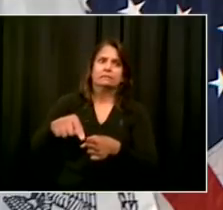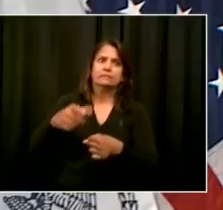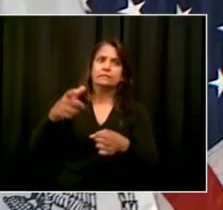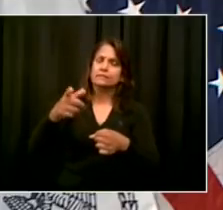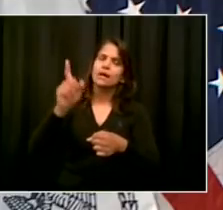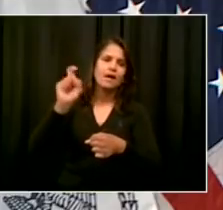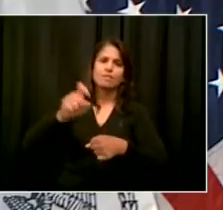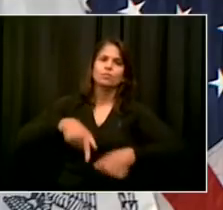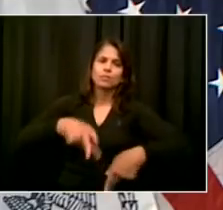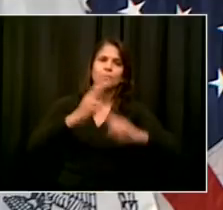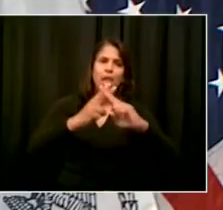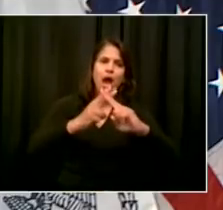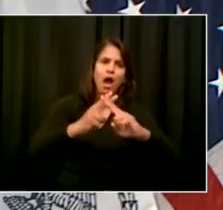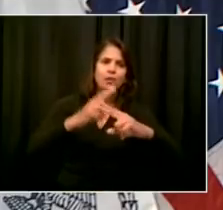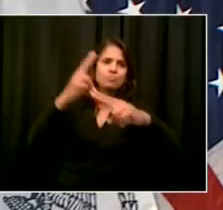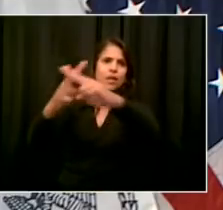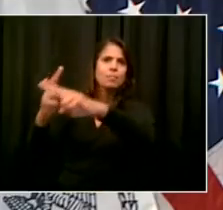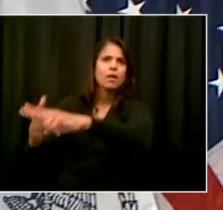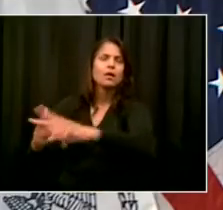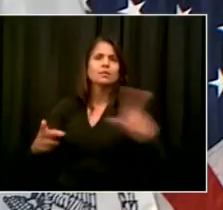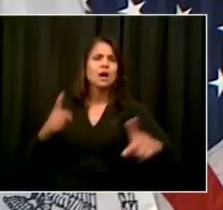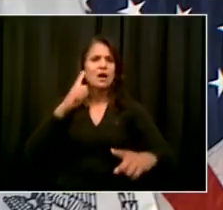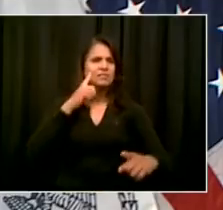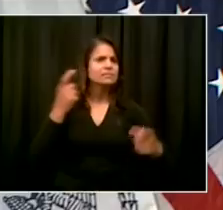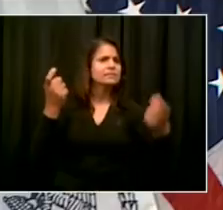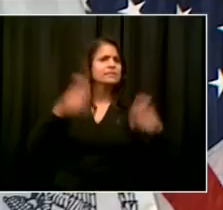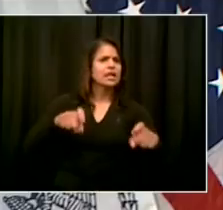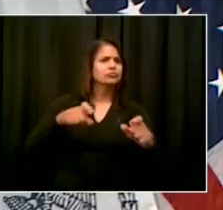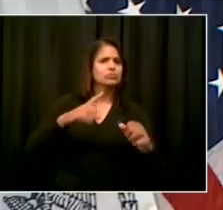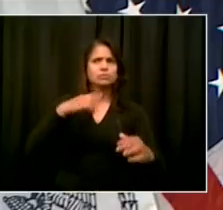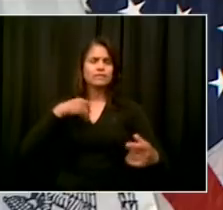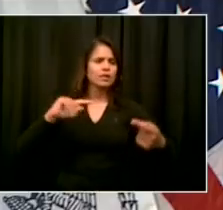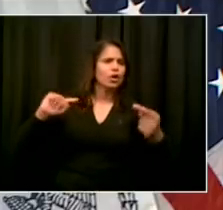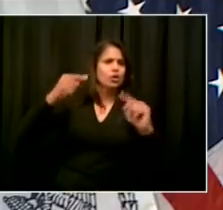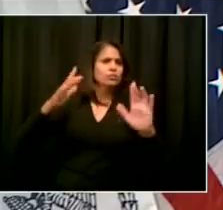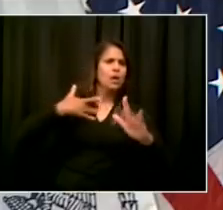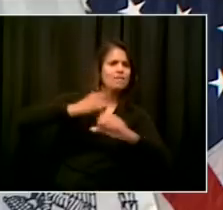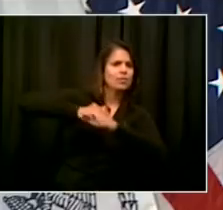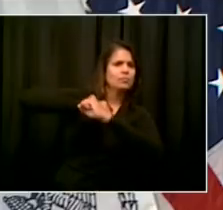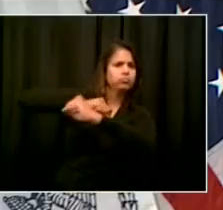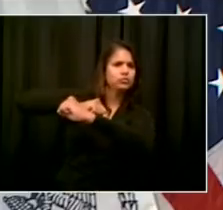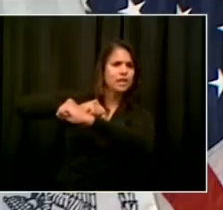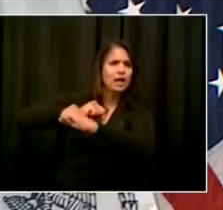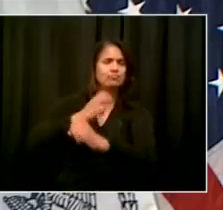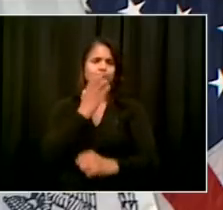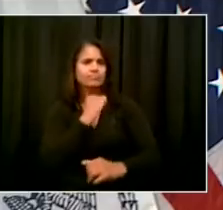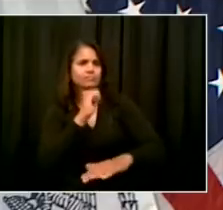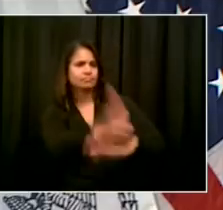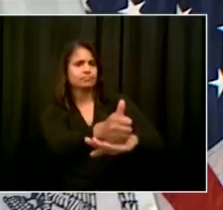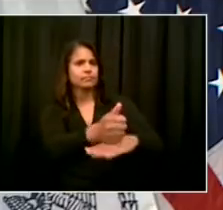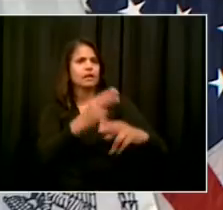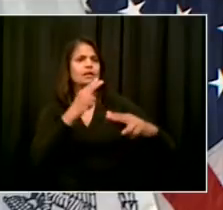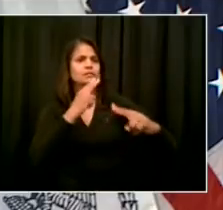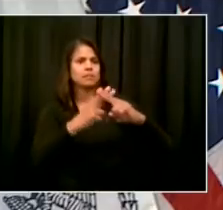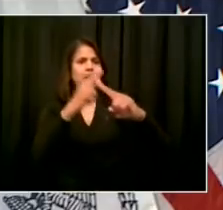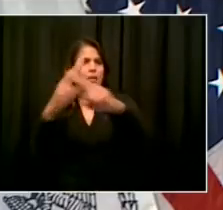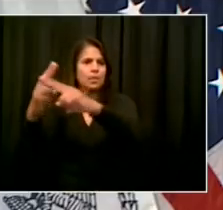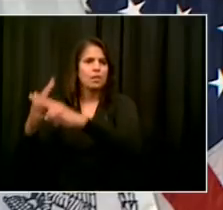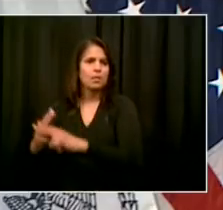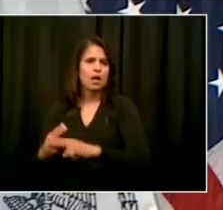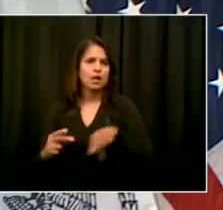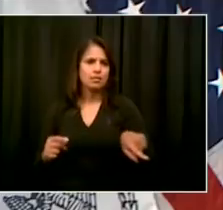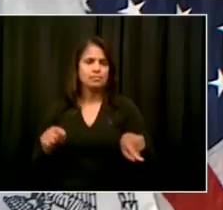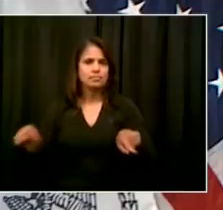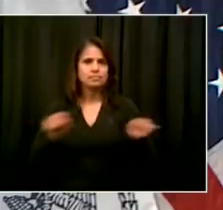you know, to continue to support communities. So the simple answer is you're going to see less and less of that. I'll check